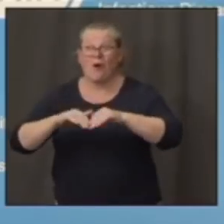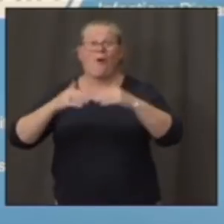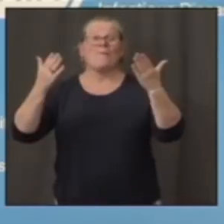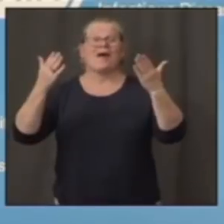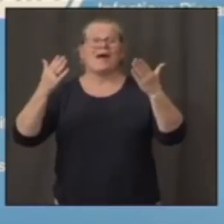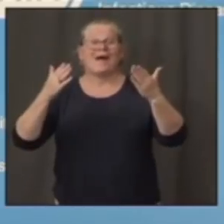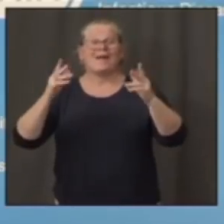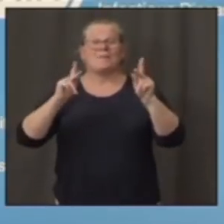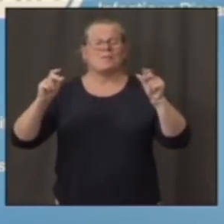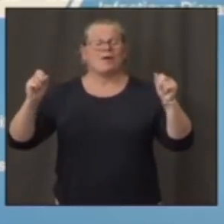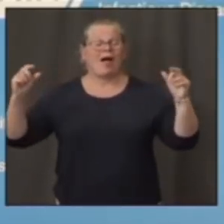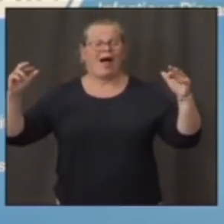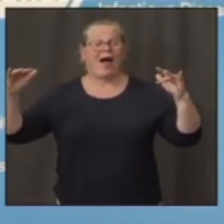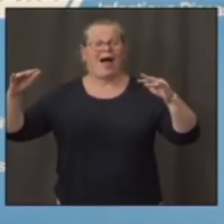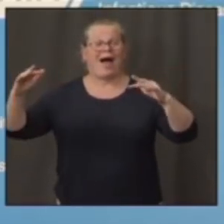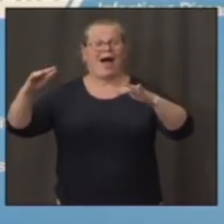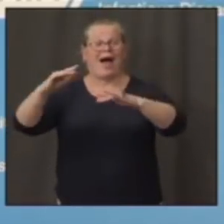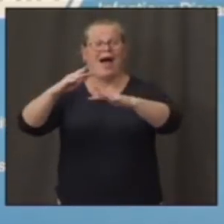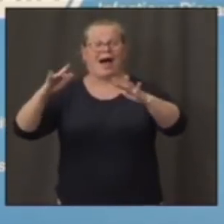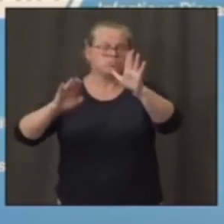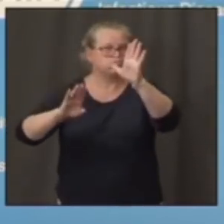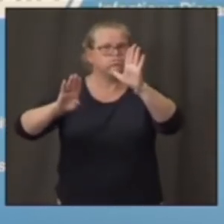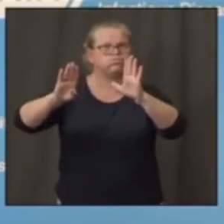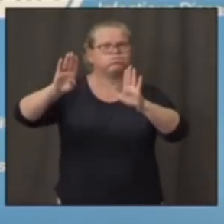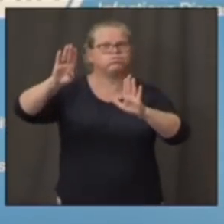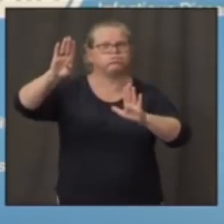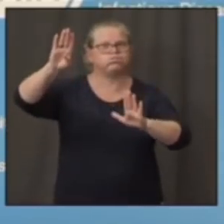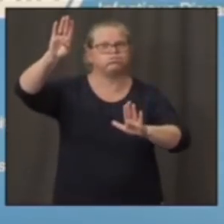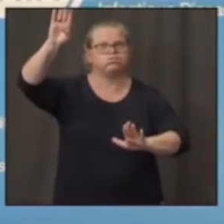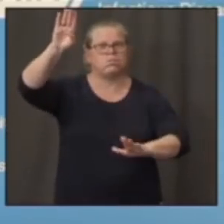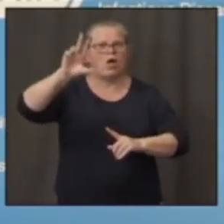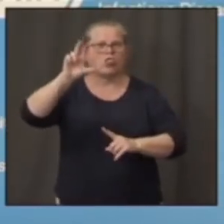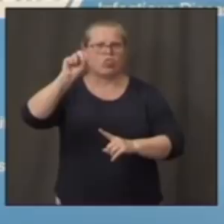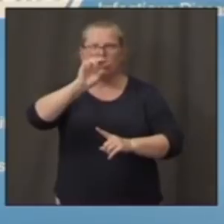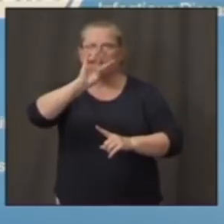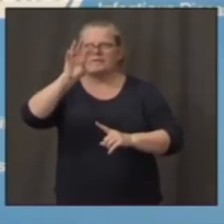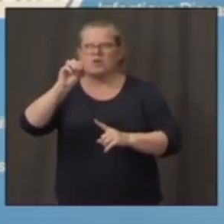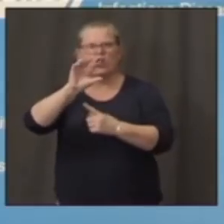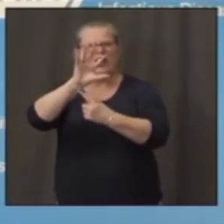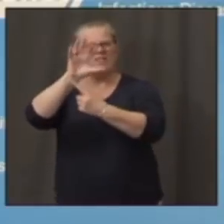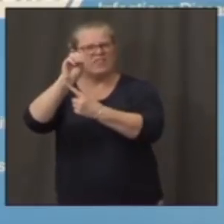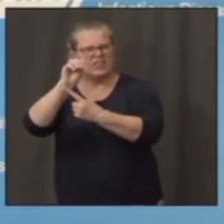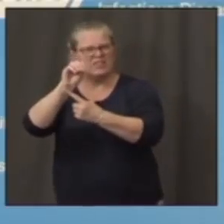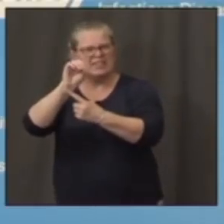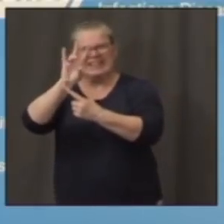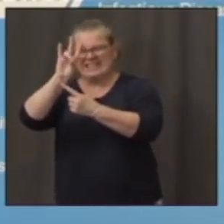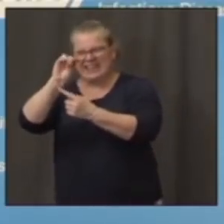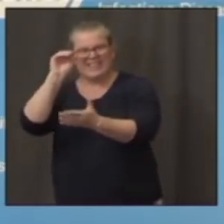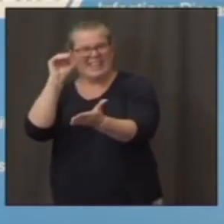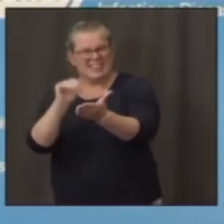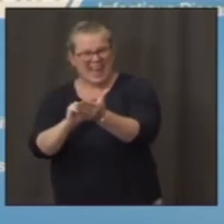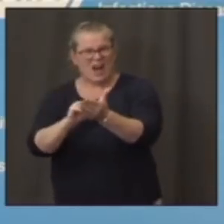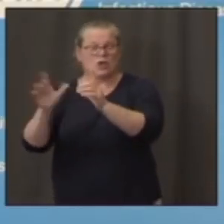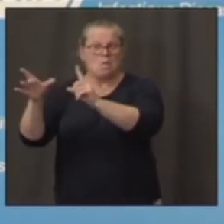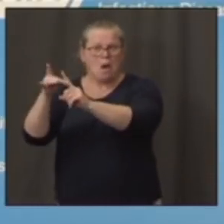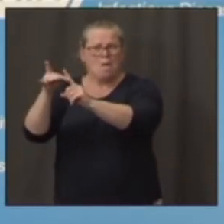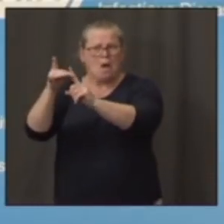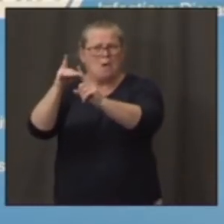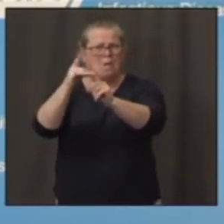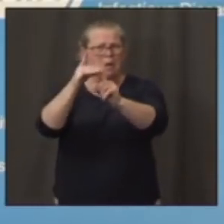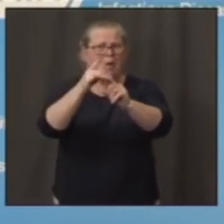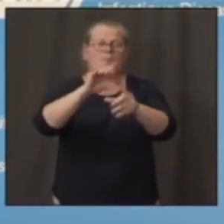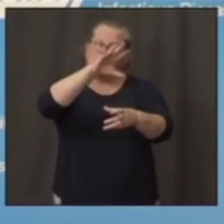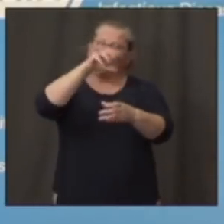to 30, 40, 50, 60, and even 70,000 cases per day as a country and 1,000